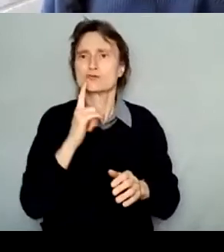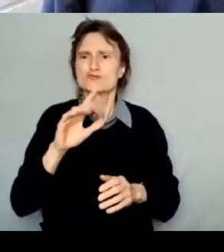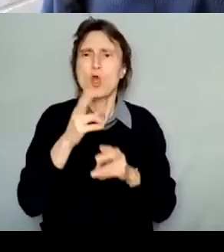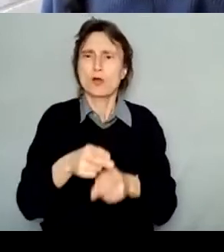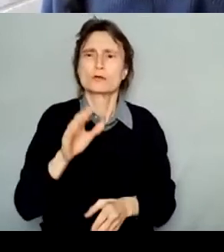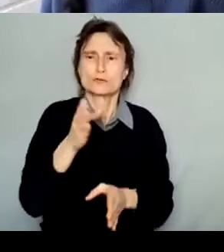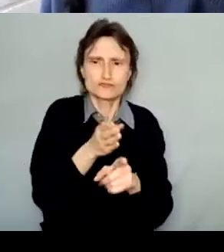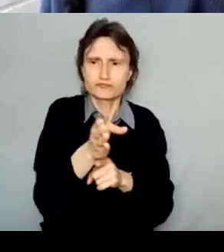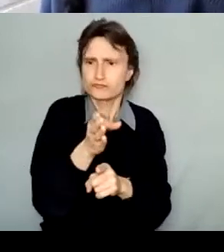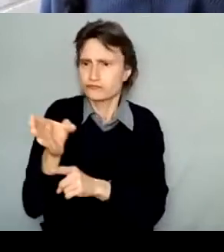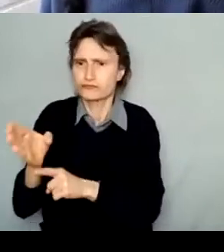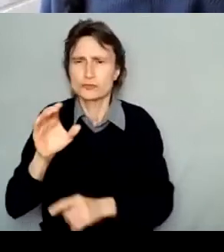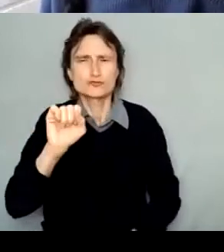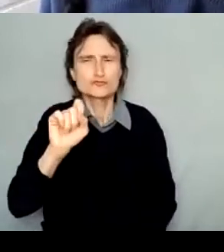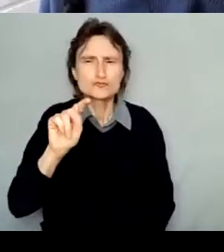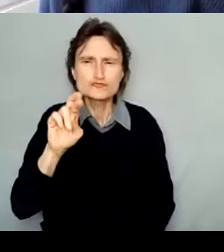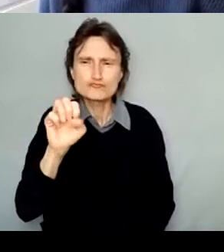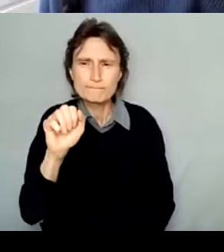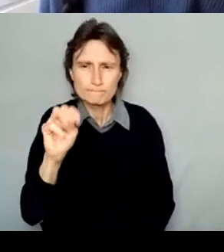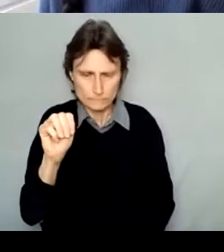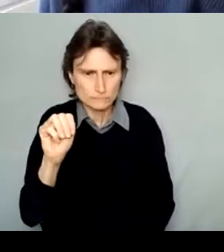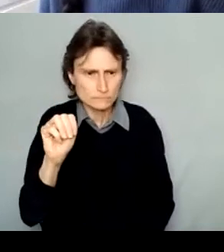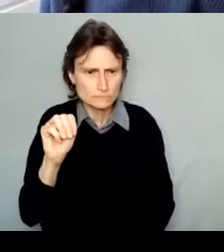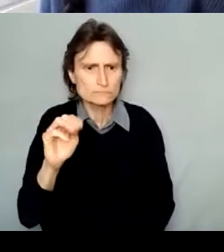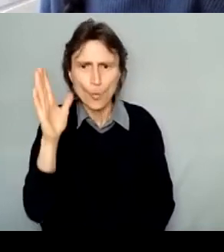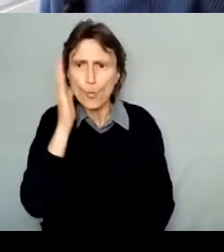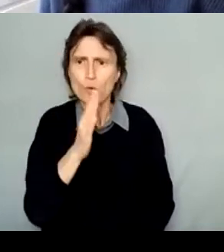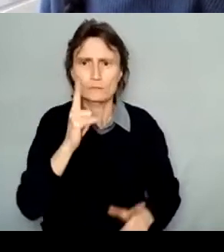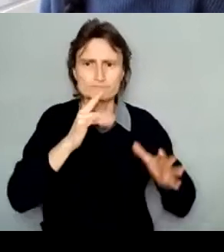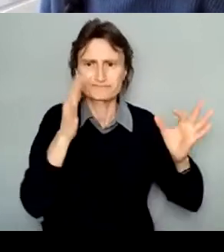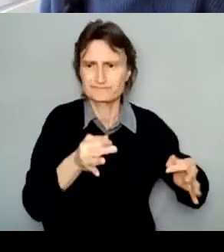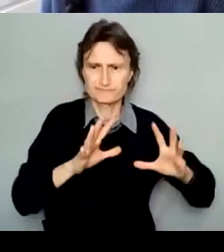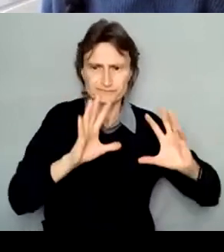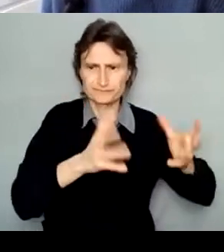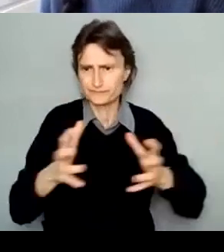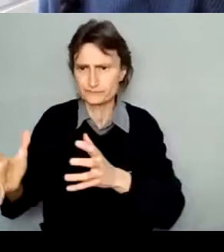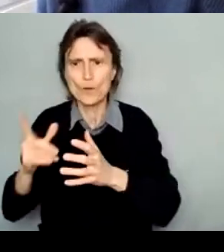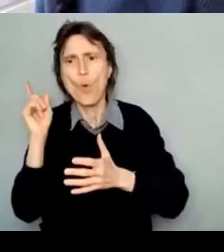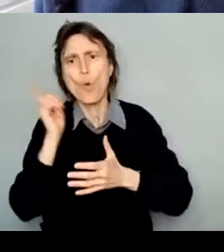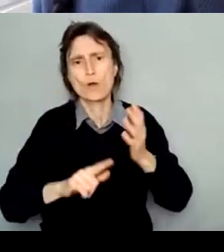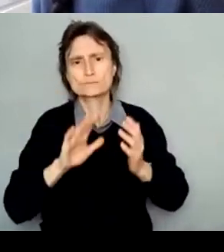on, but the volume of applications that we receive will determine the number and size of the committees required.